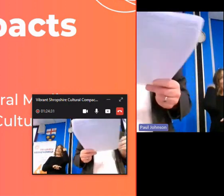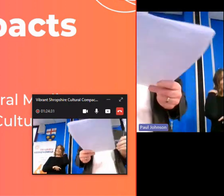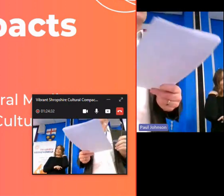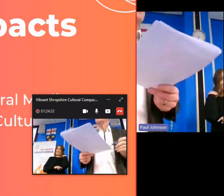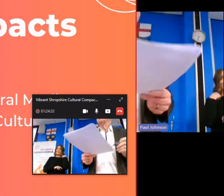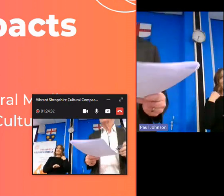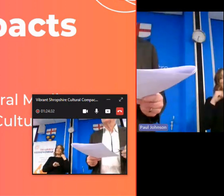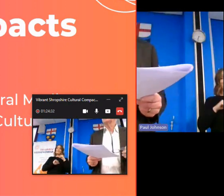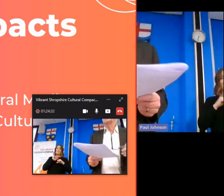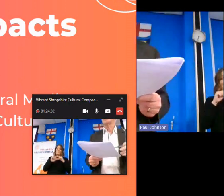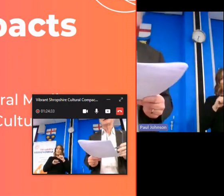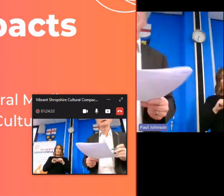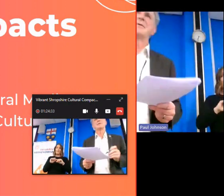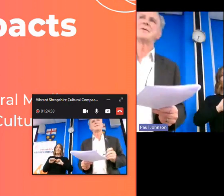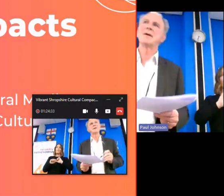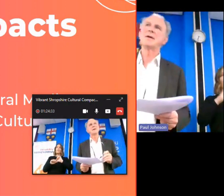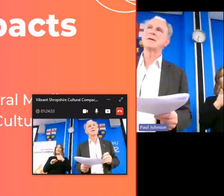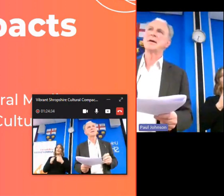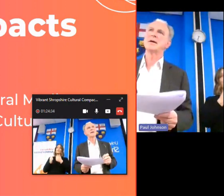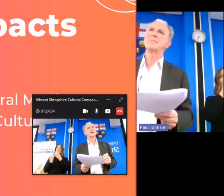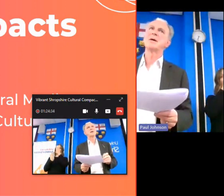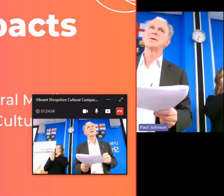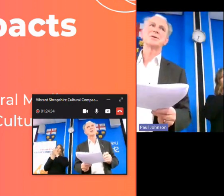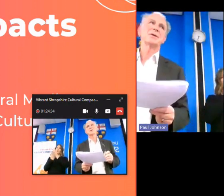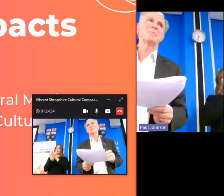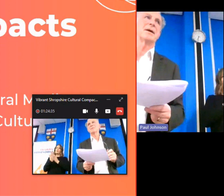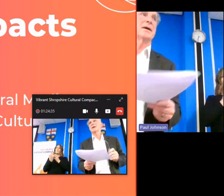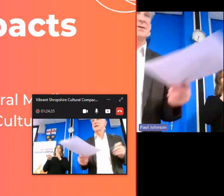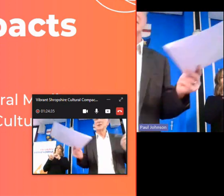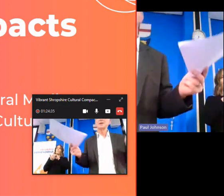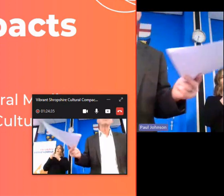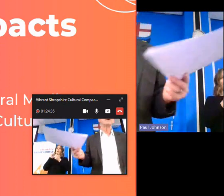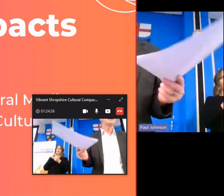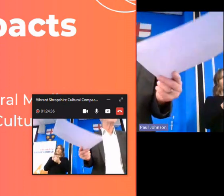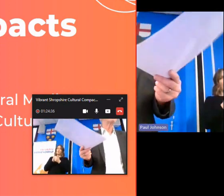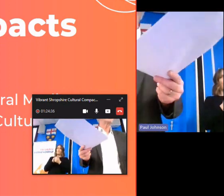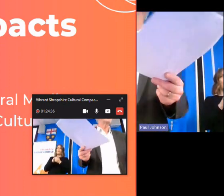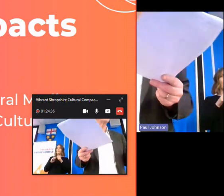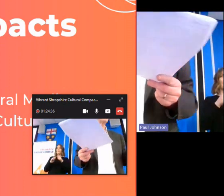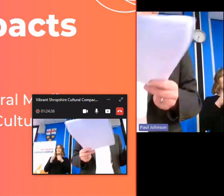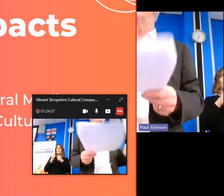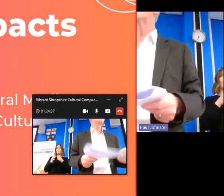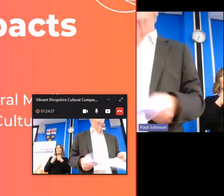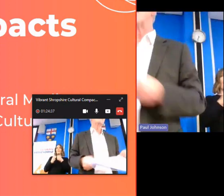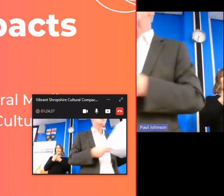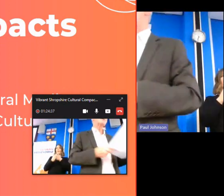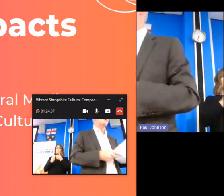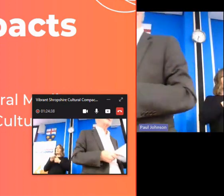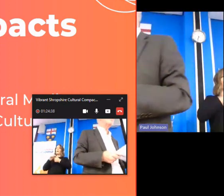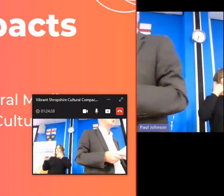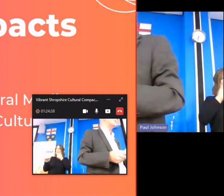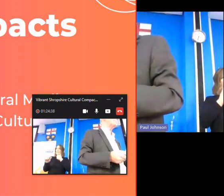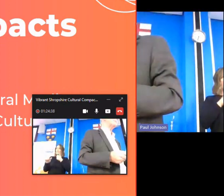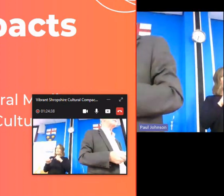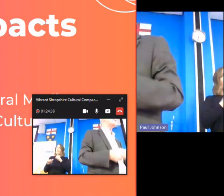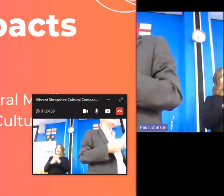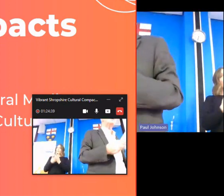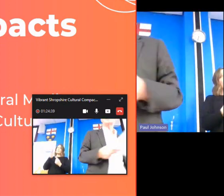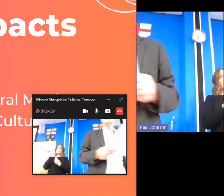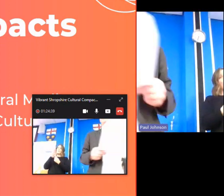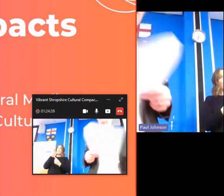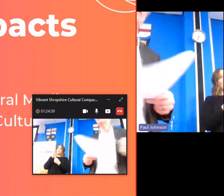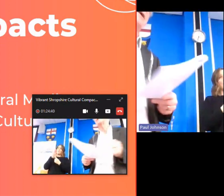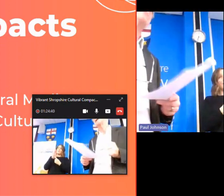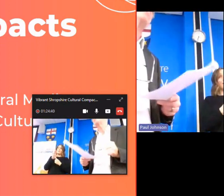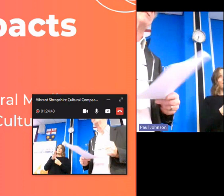we then constituted uh the uh partnership as a company limited by guarantee that was very important because